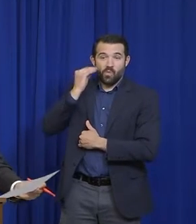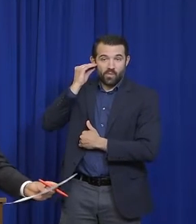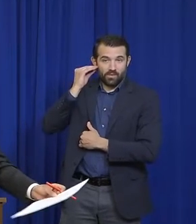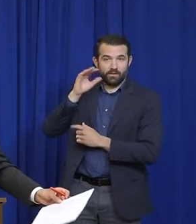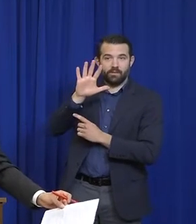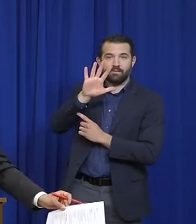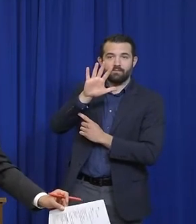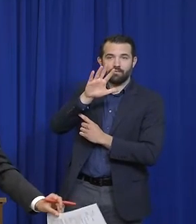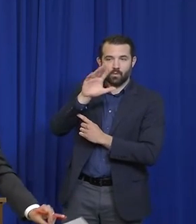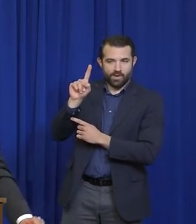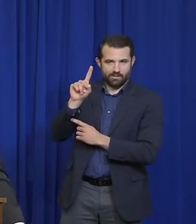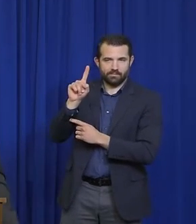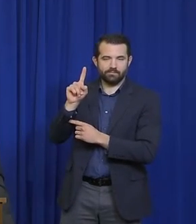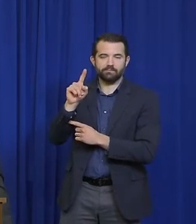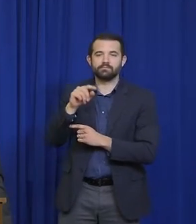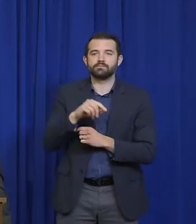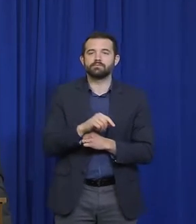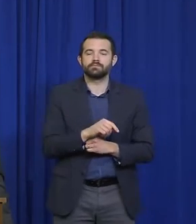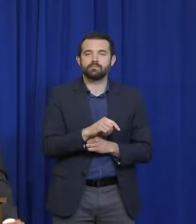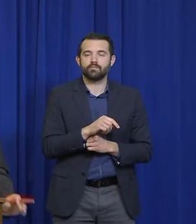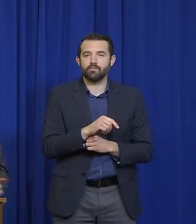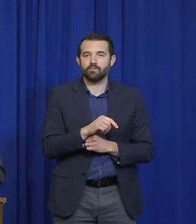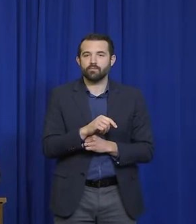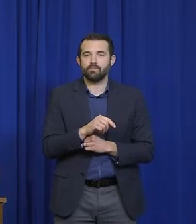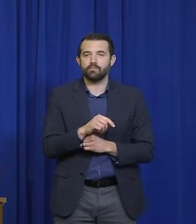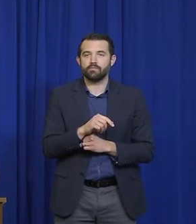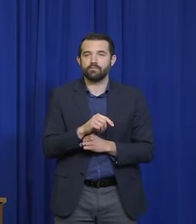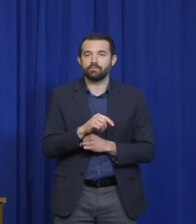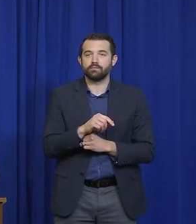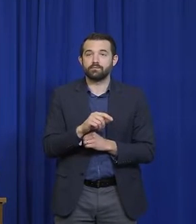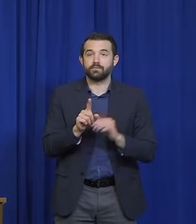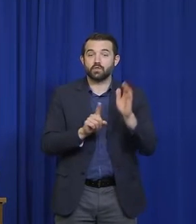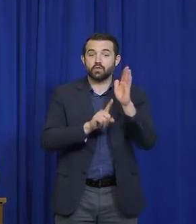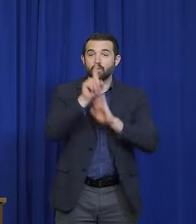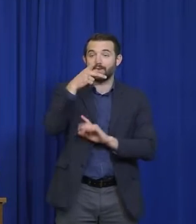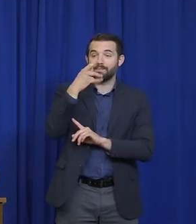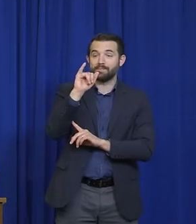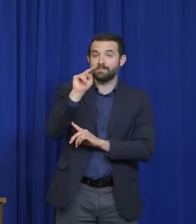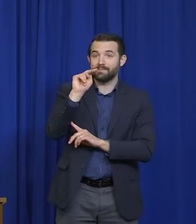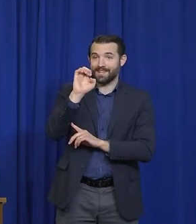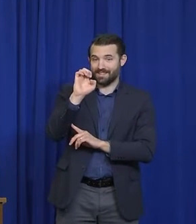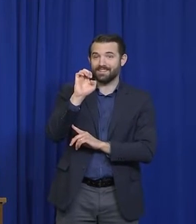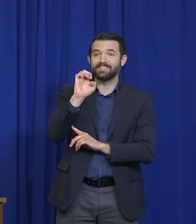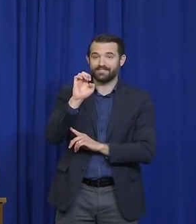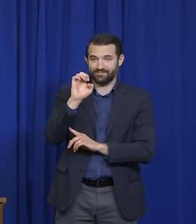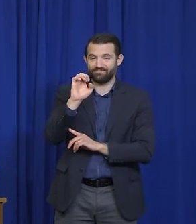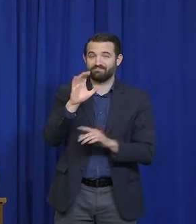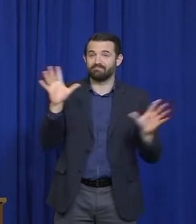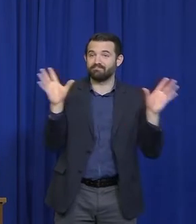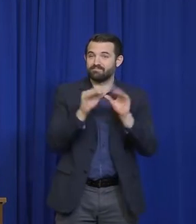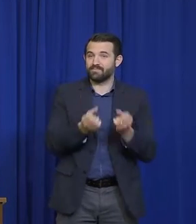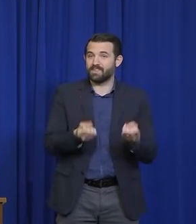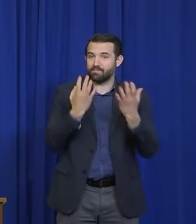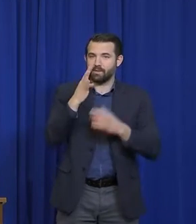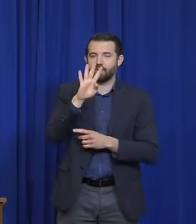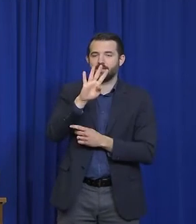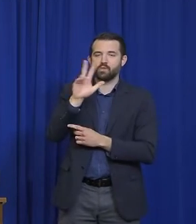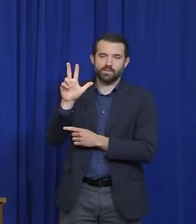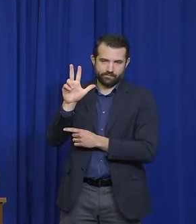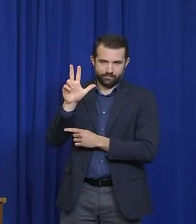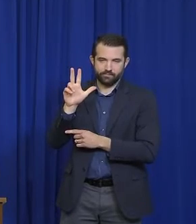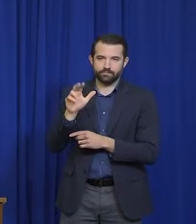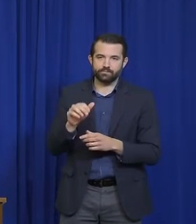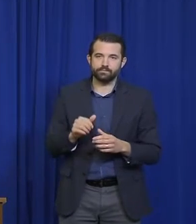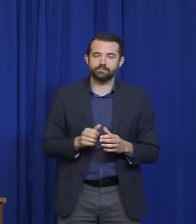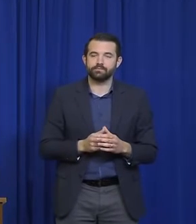residents and staff. At the Tall Pines Facility in Waldo County, 43 residents and